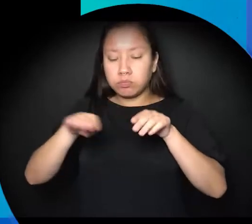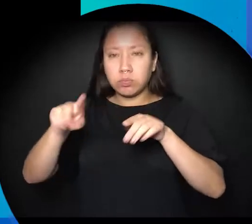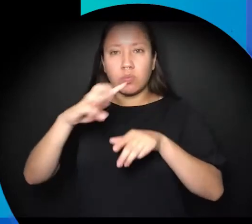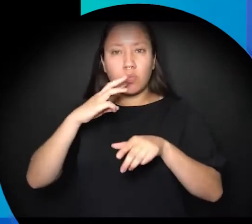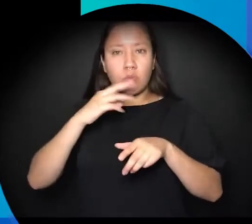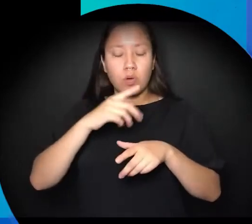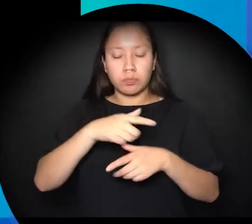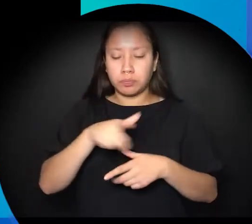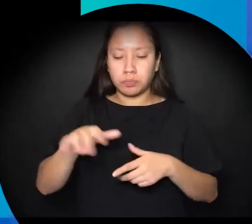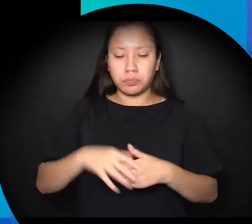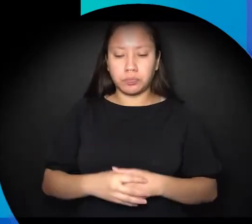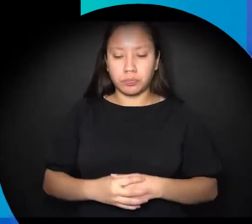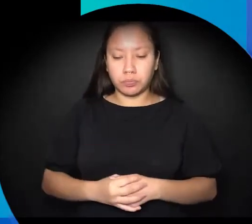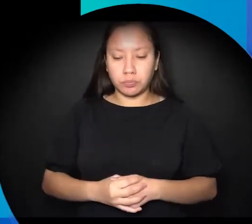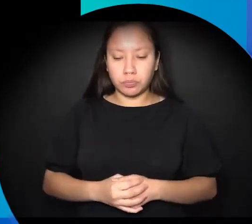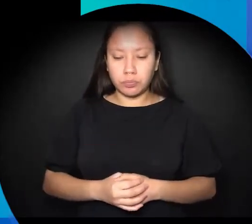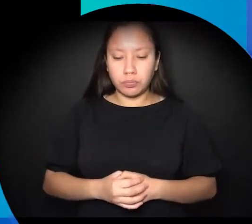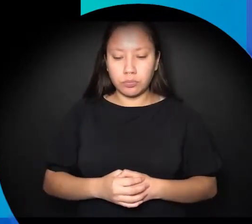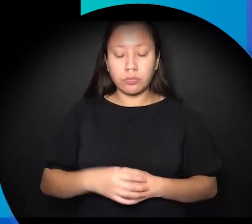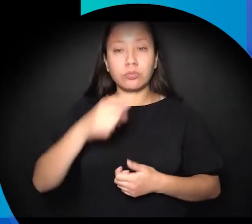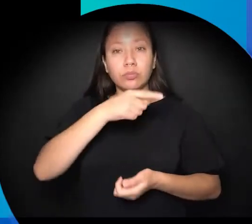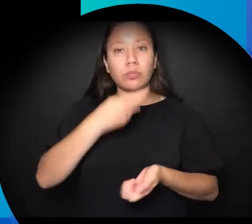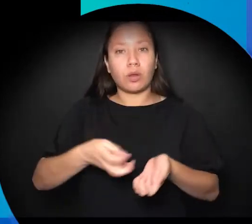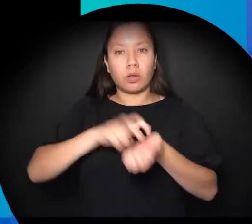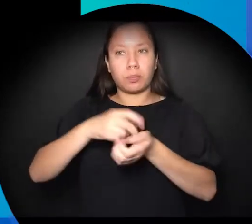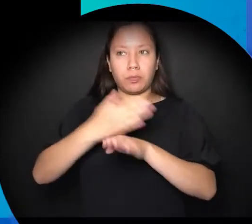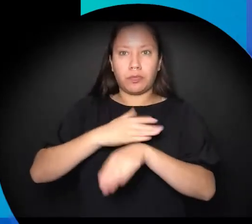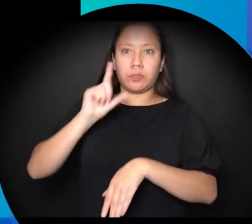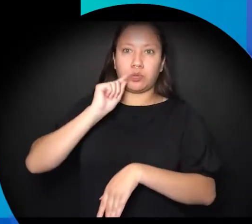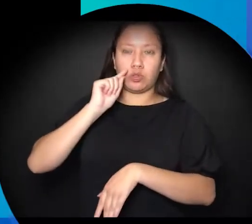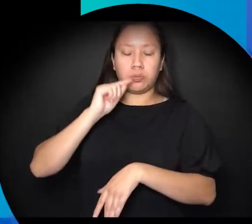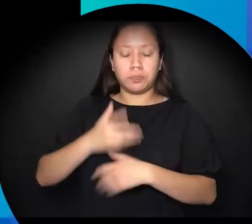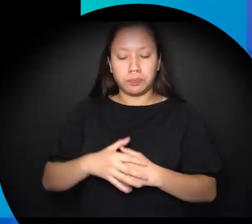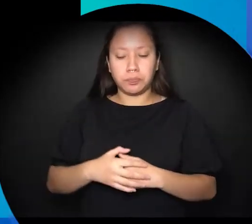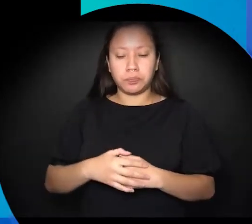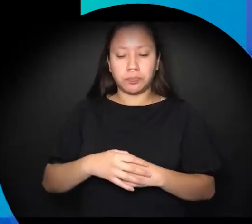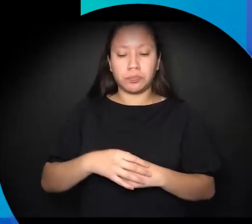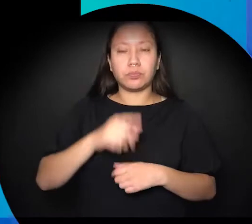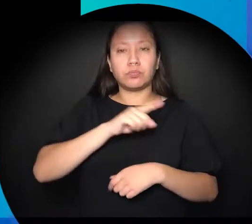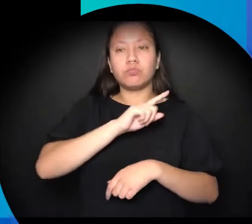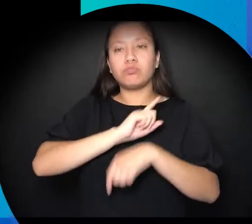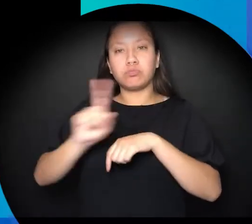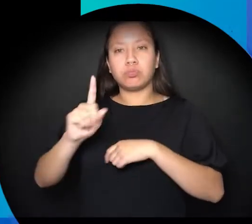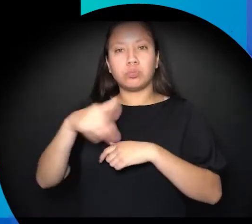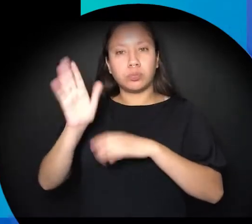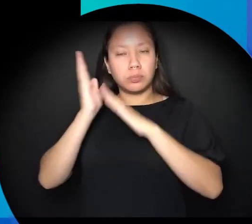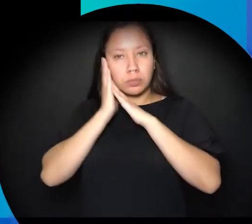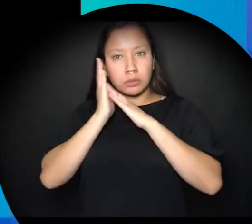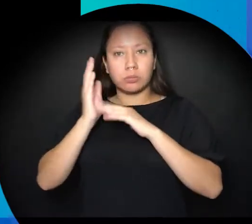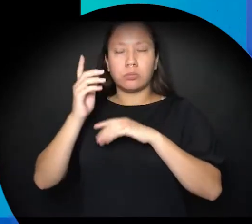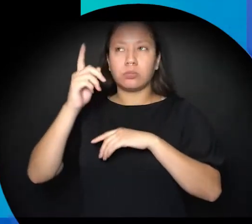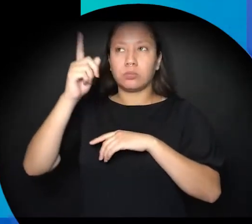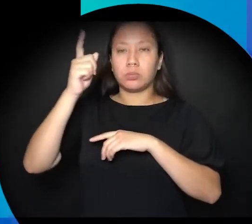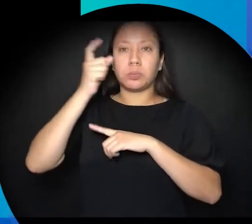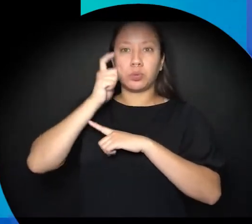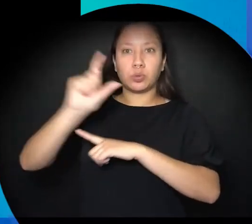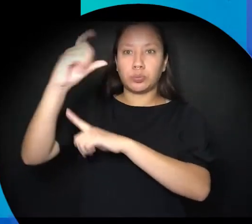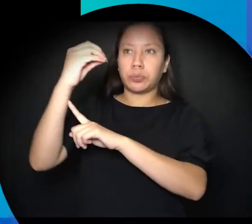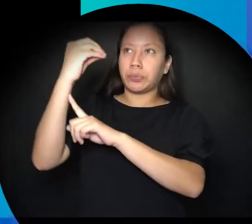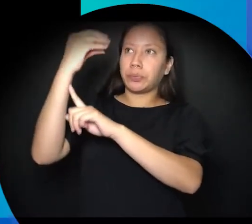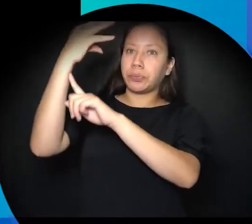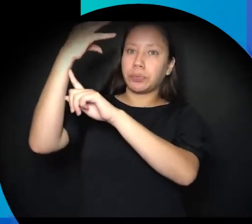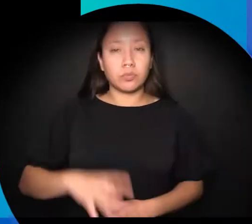Nukomis was interviewed on television, newspapers and on radio she was even in movies but big companies,